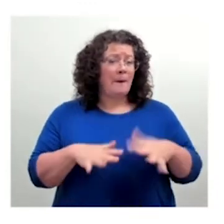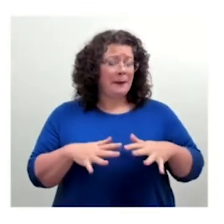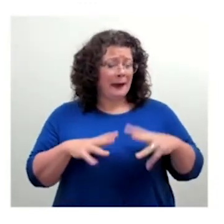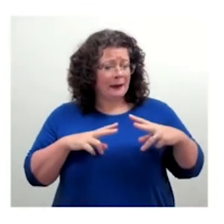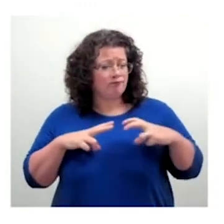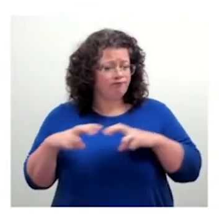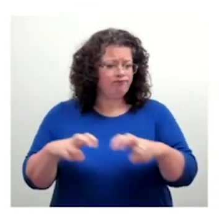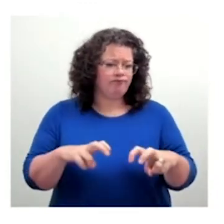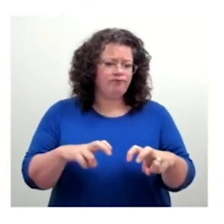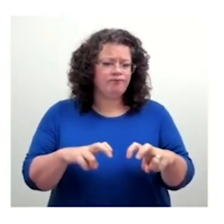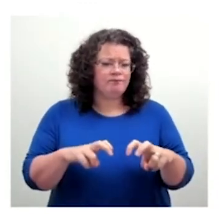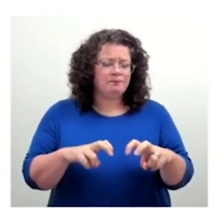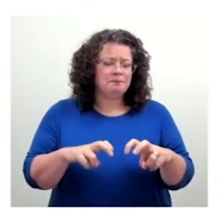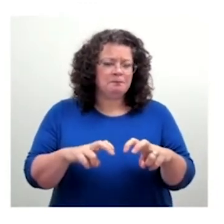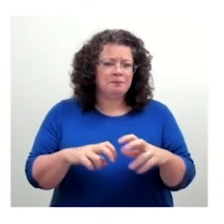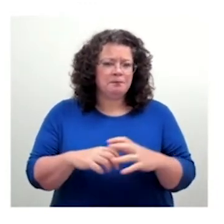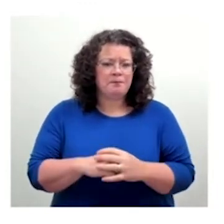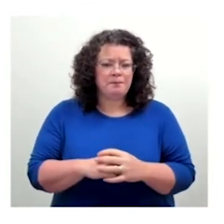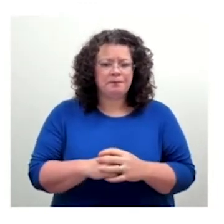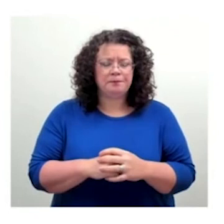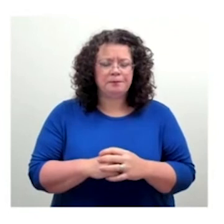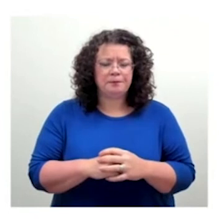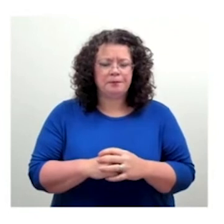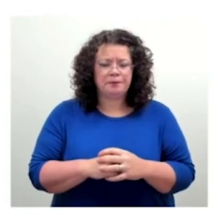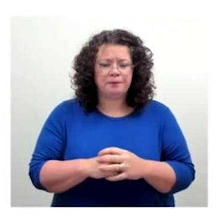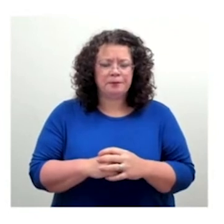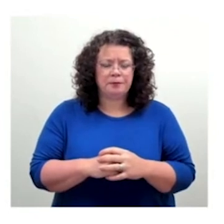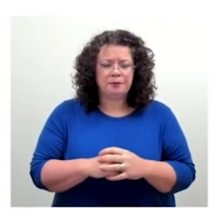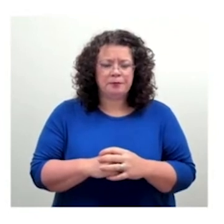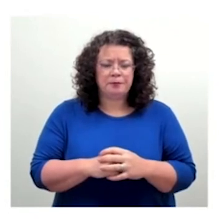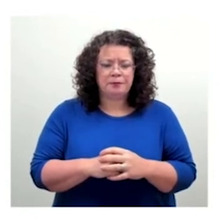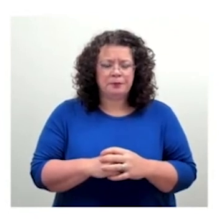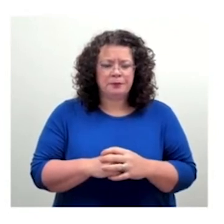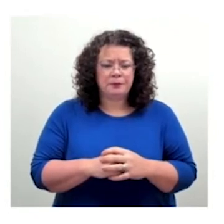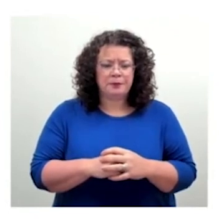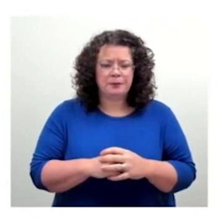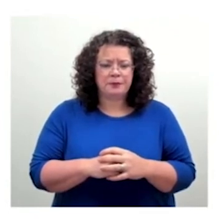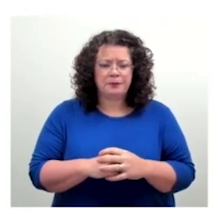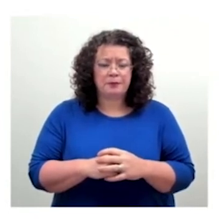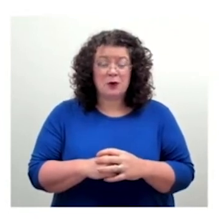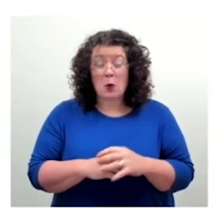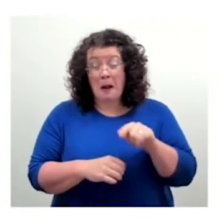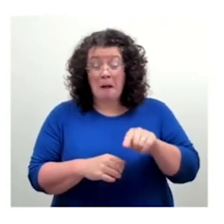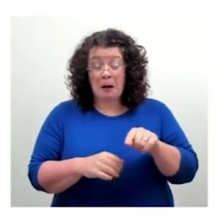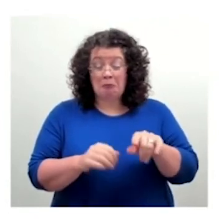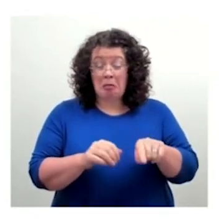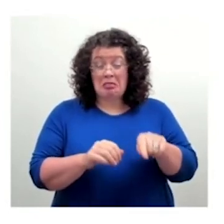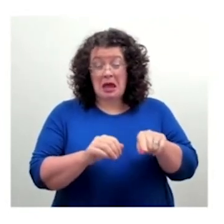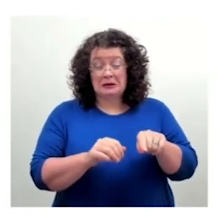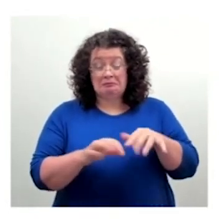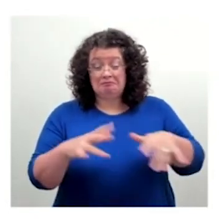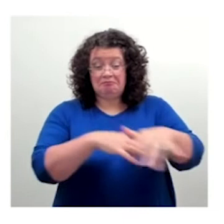technology we might be wearing on our faces and looking through, you know, what does that mean for our legibility of ABC reads? So, yeah, there could be some more research.